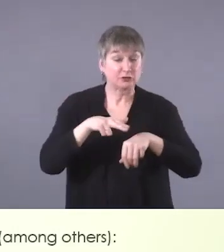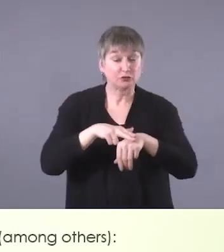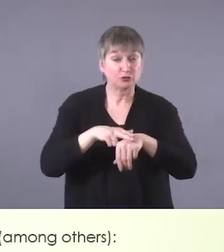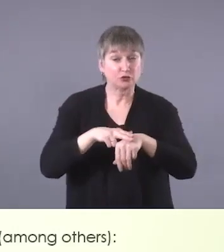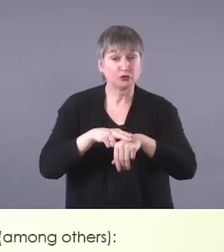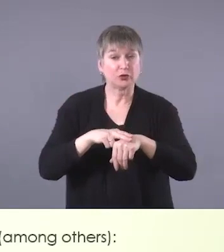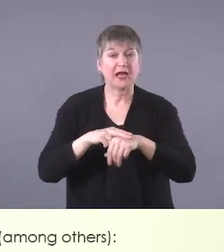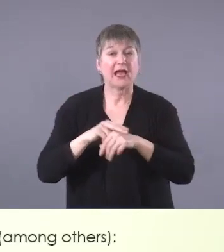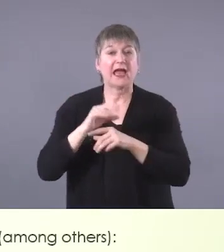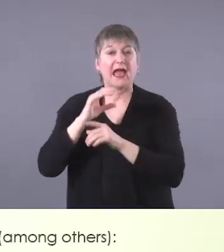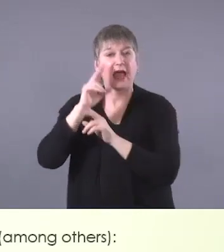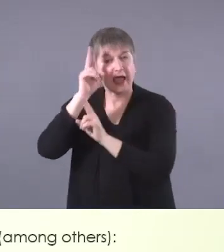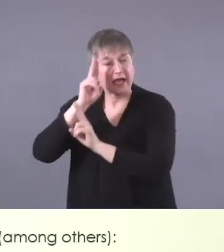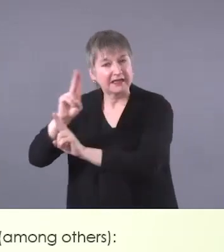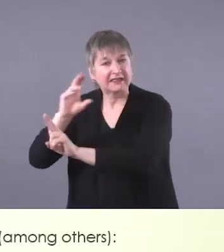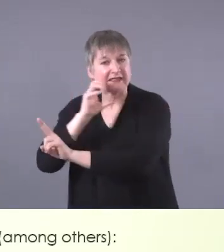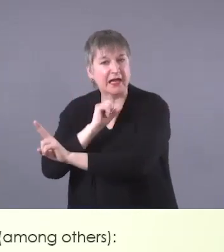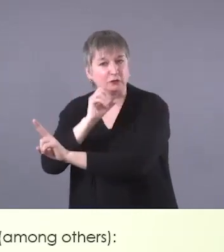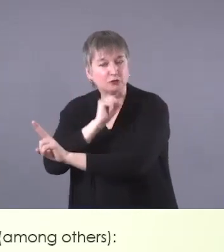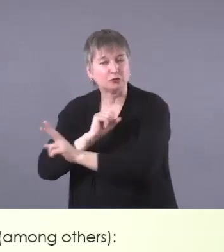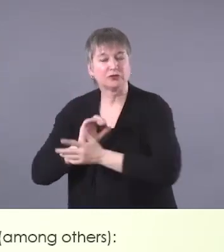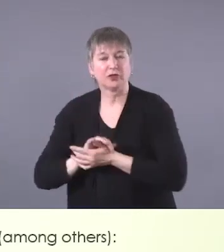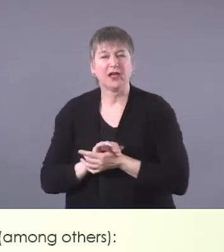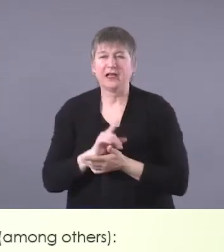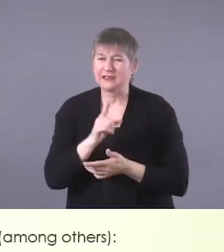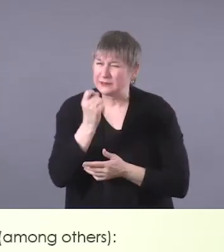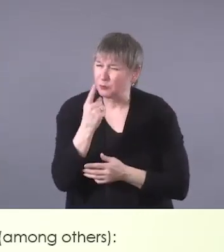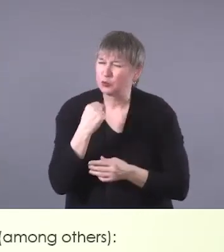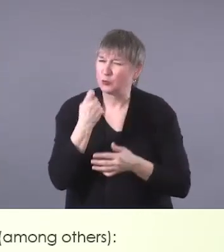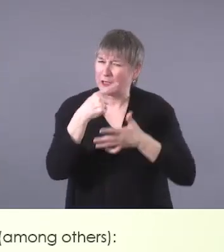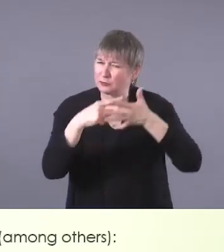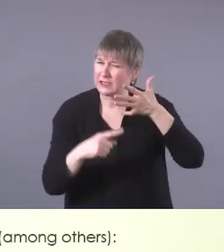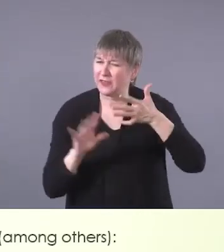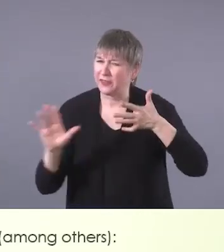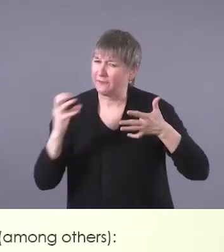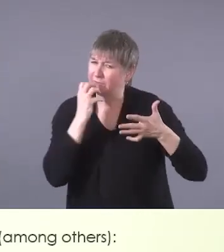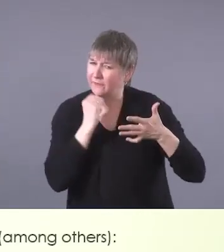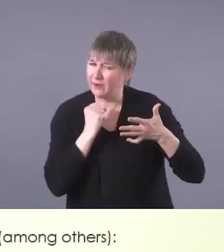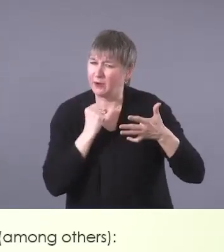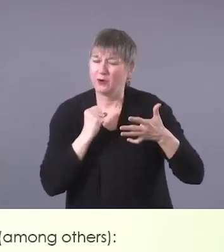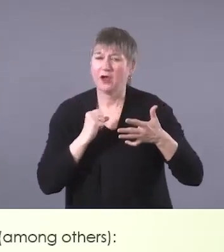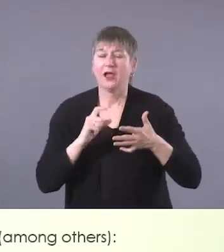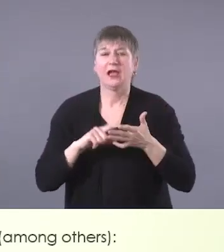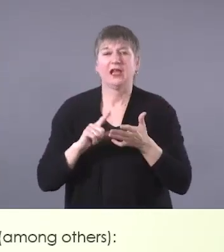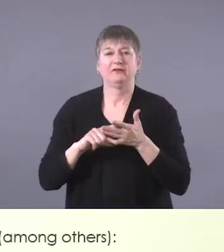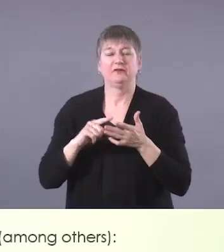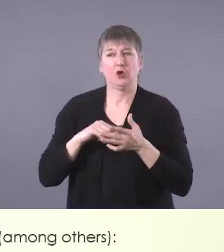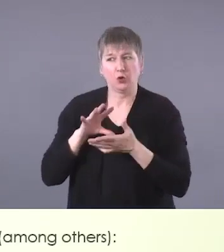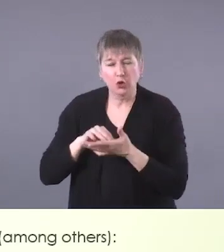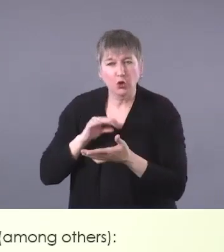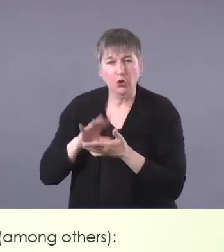interactions is essential because as you learn and witness how deeply traditional or cultural